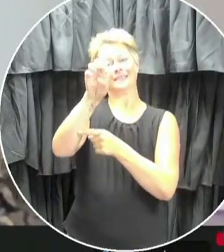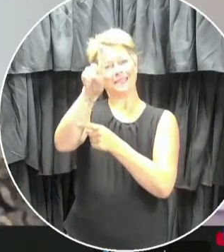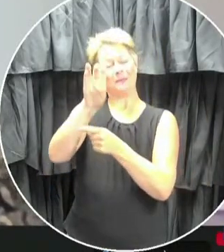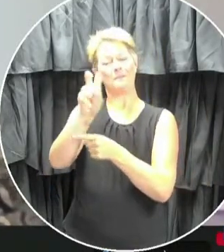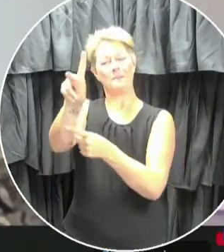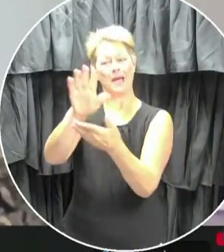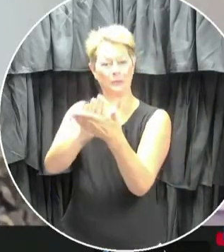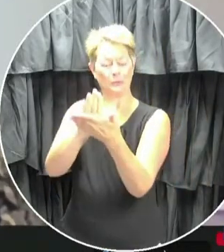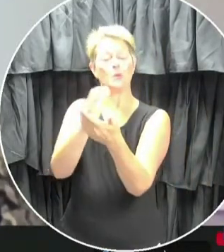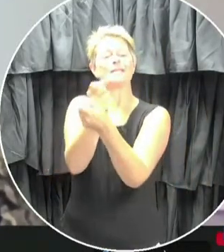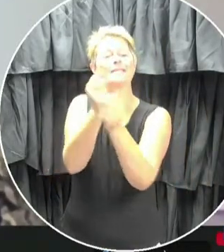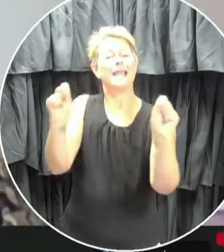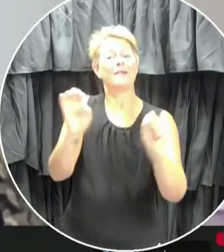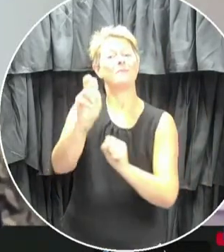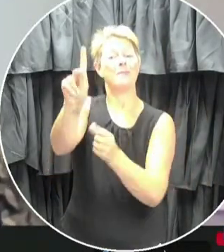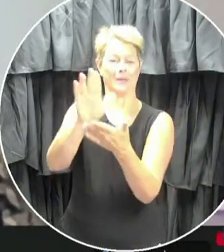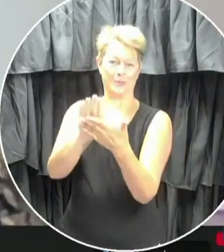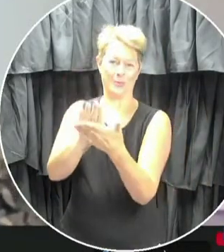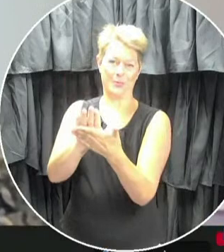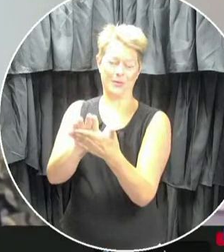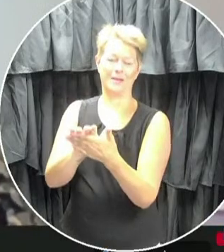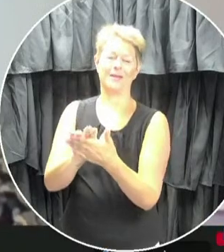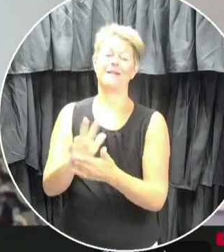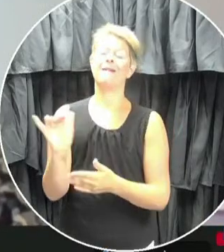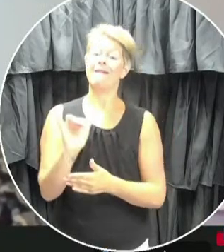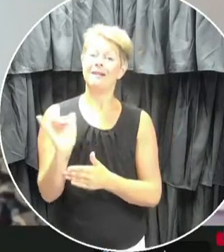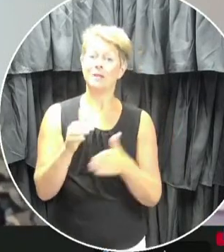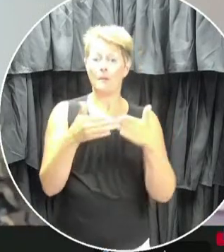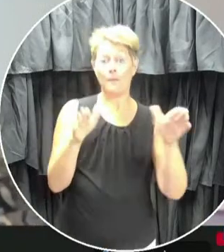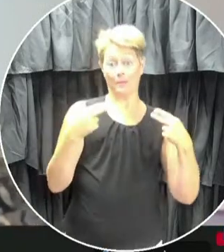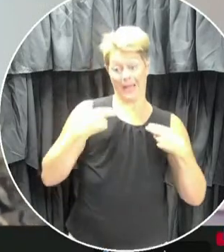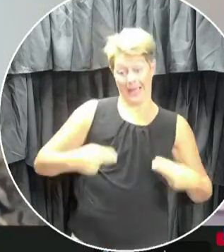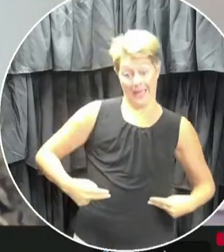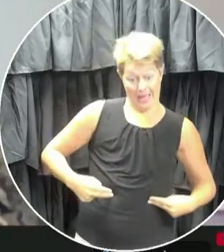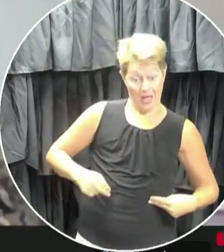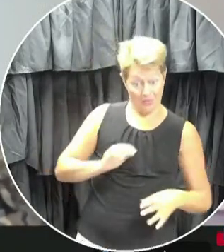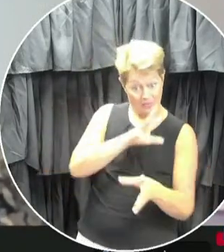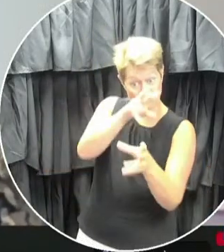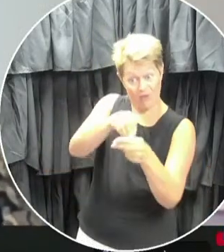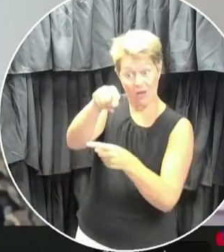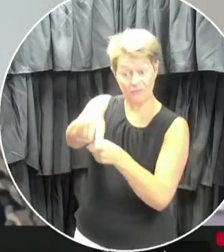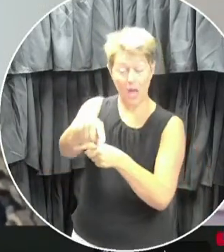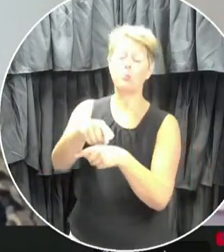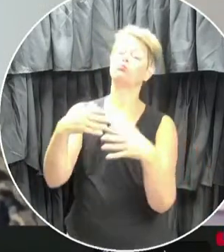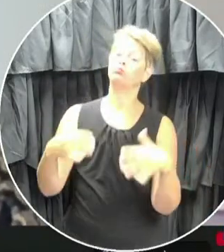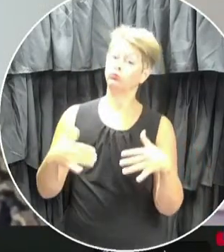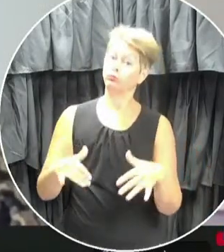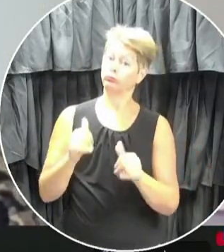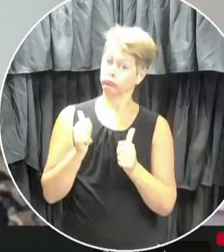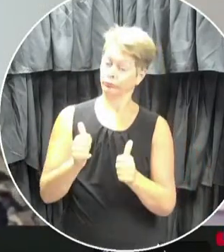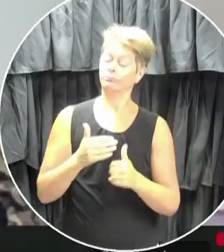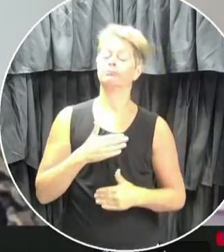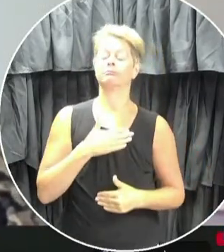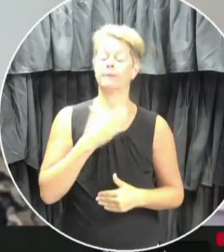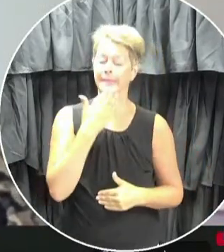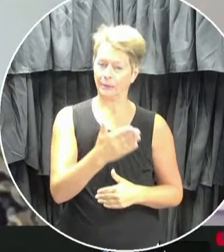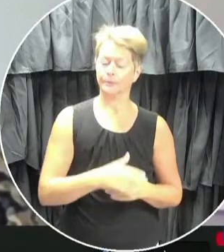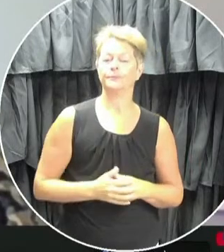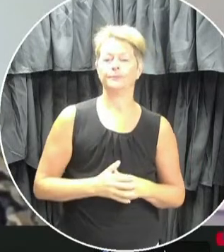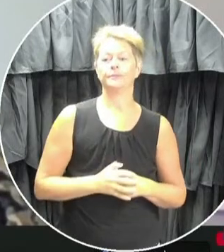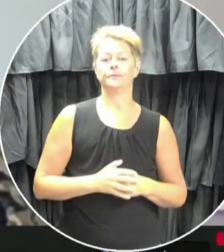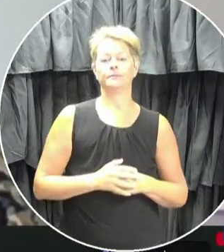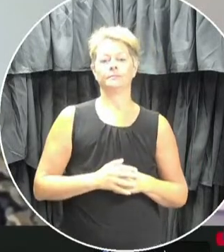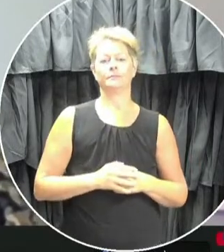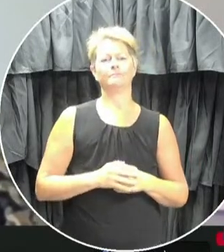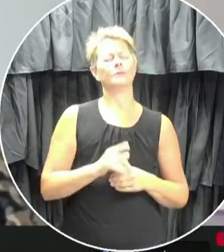return to school. I'm also pleased for the role that public health officials have played in its development. The health and safety and well-being